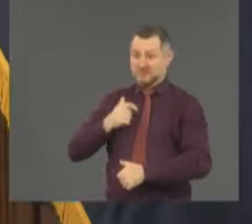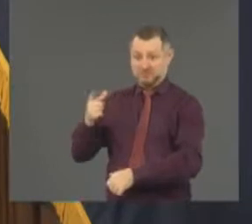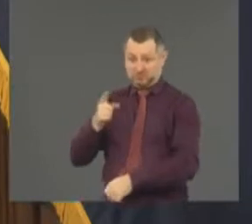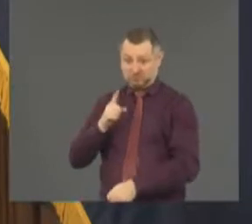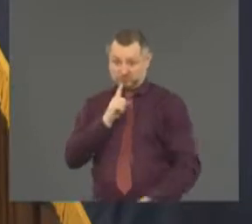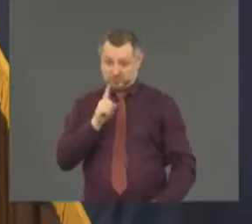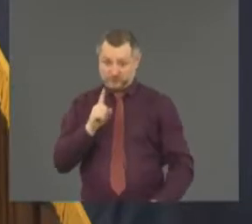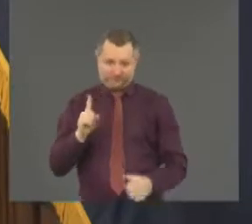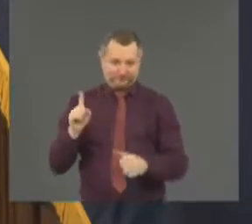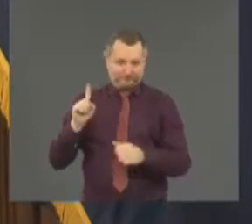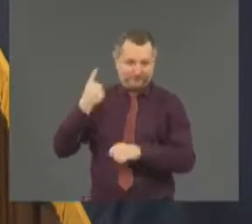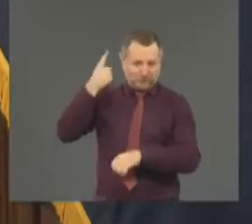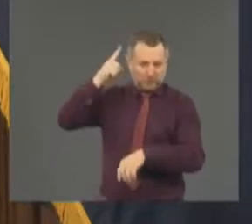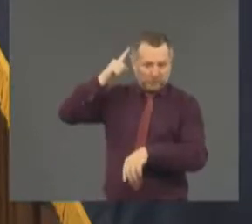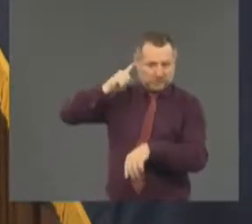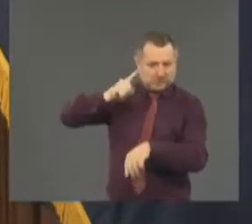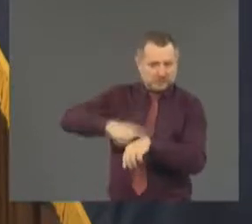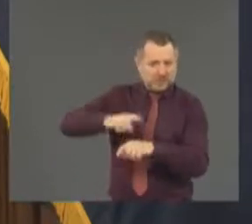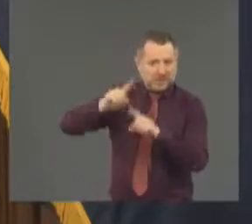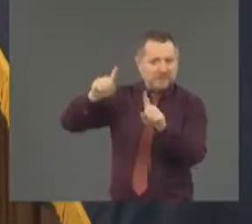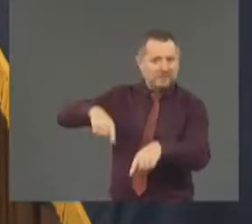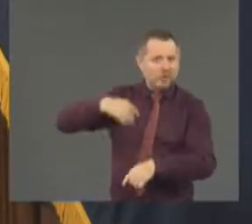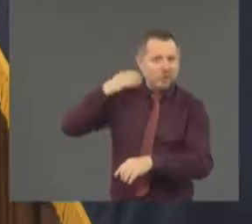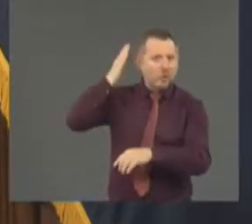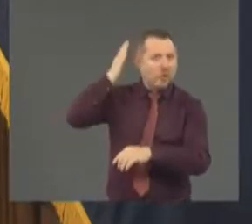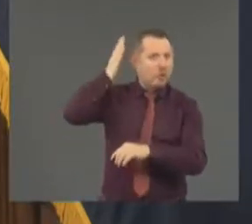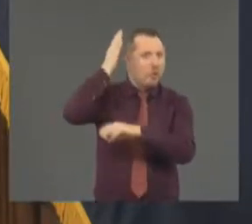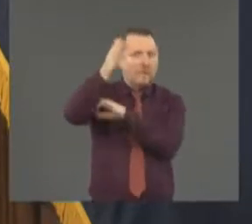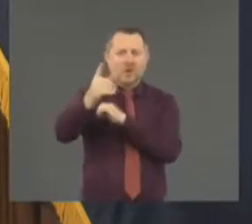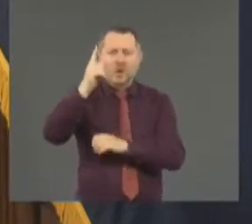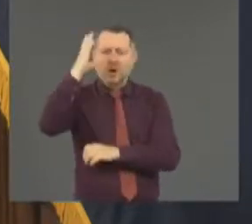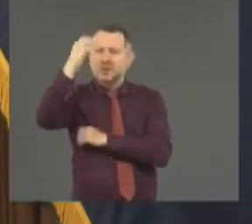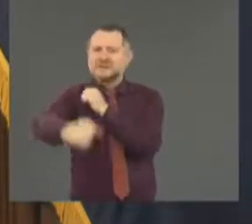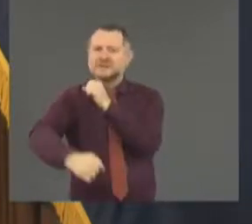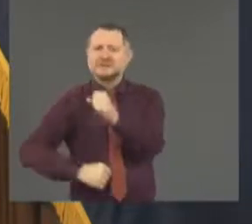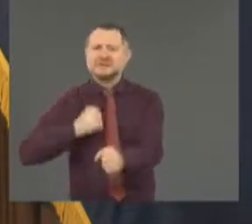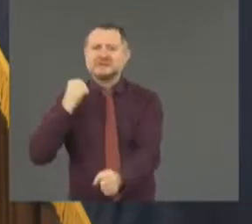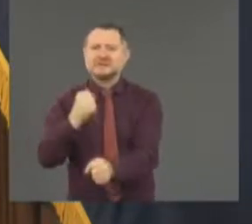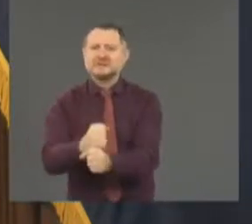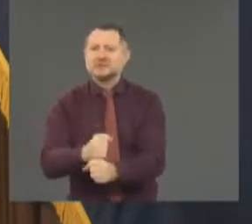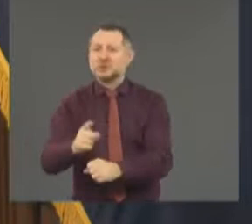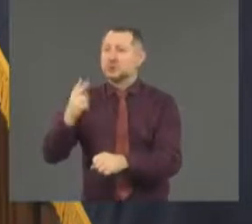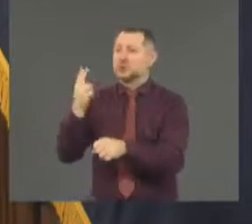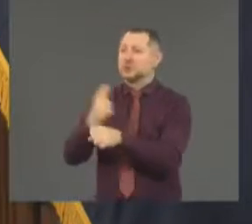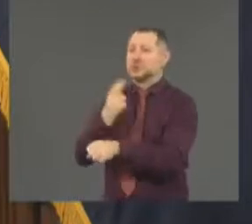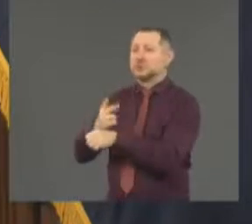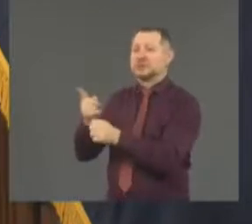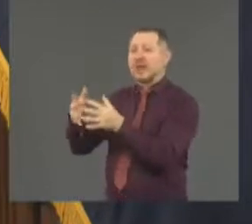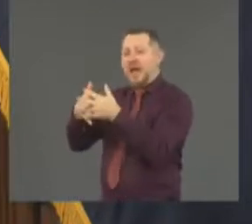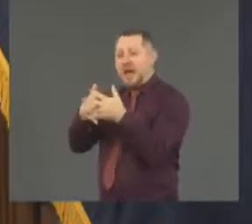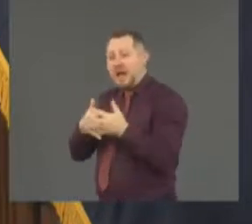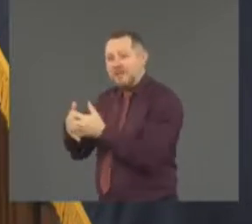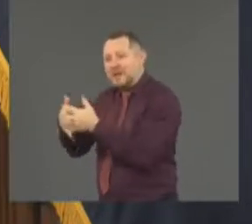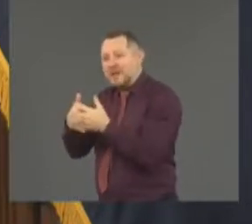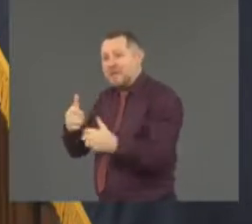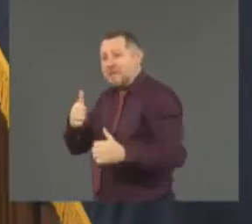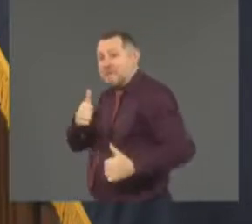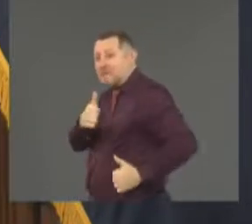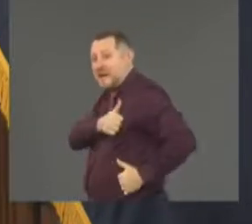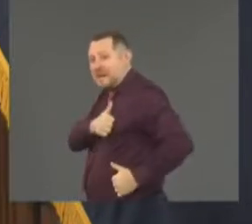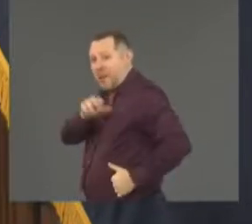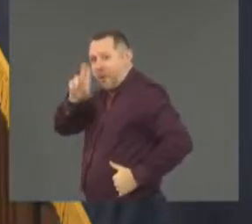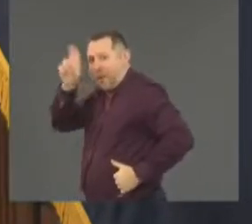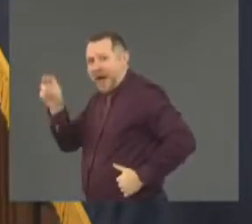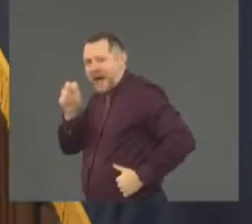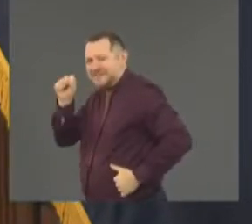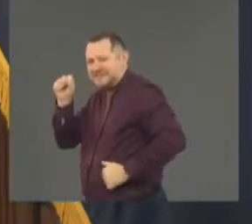probably over a century where you've used the American military against the American